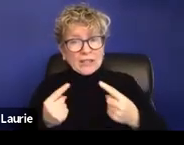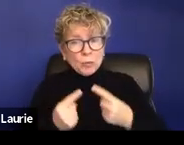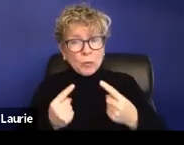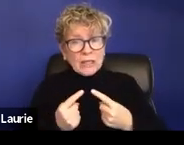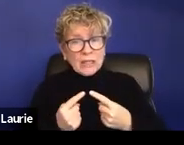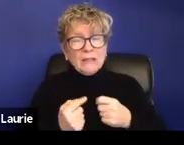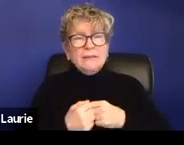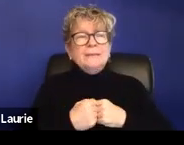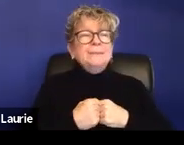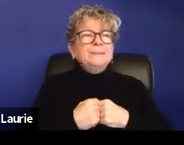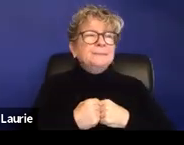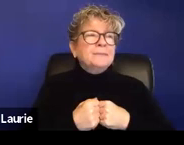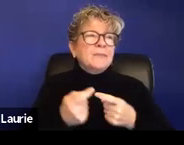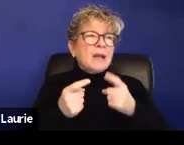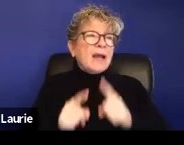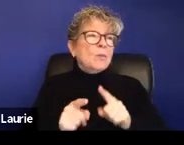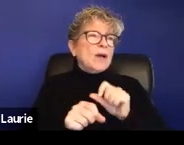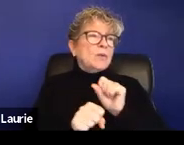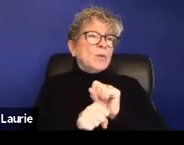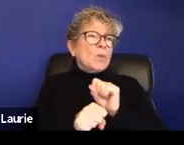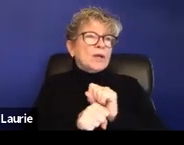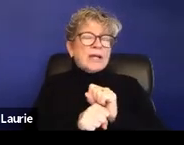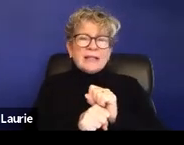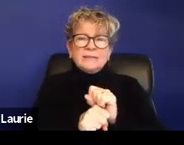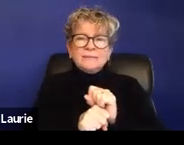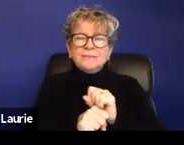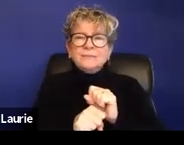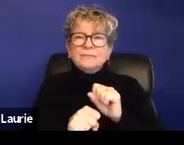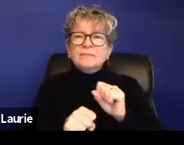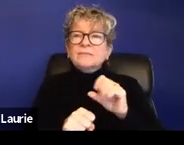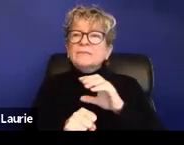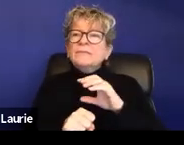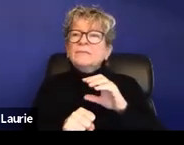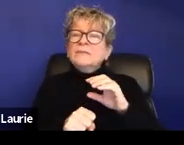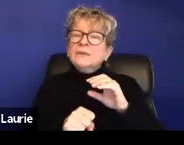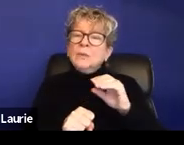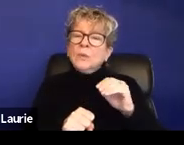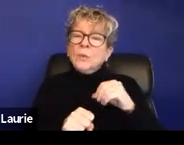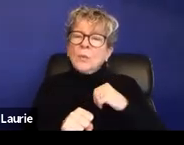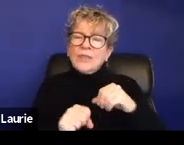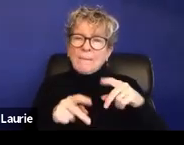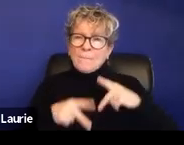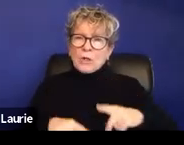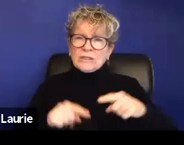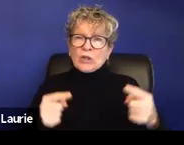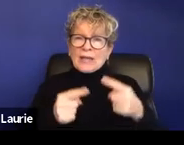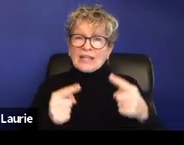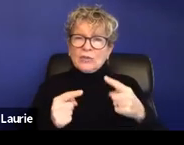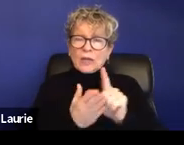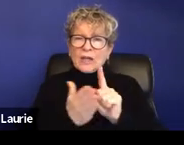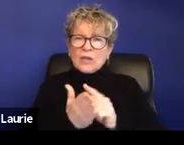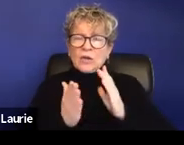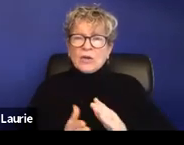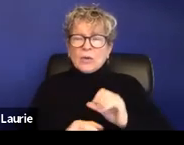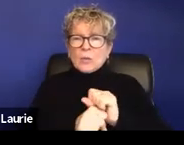Um, when working with a personal injury attorney, we really, really recommend working with somebody